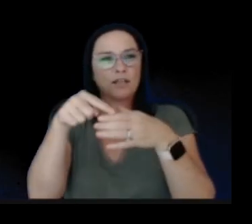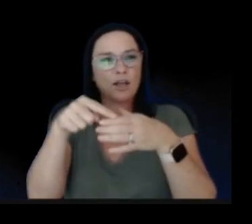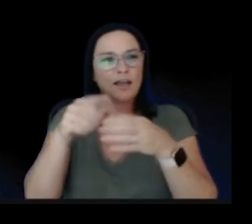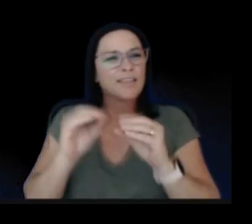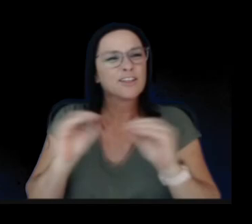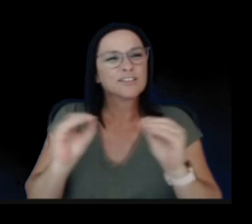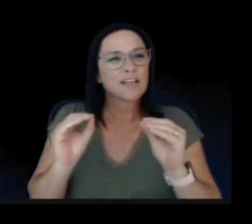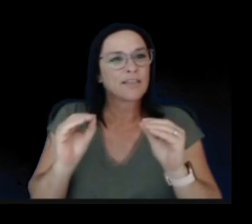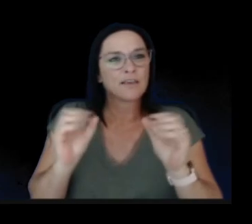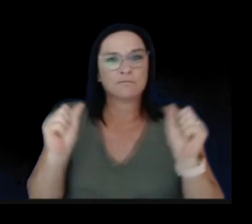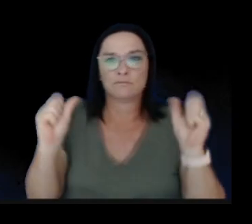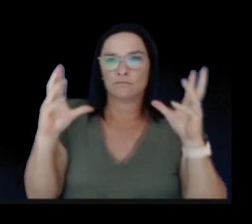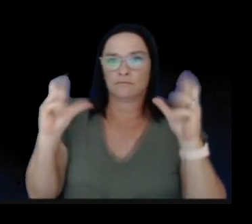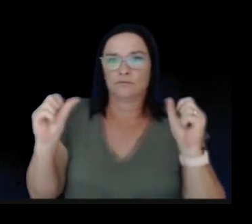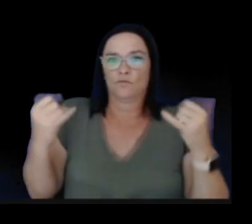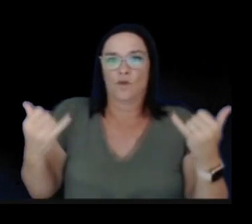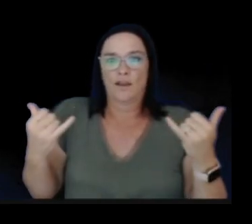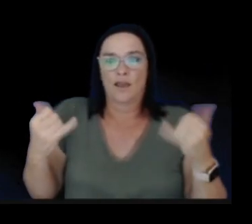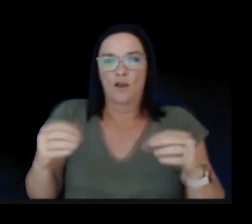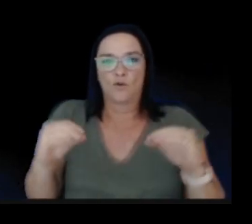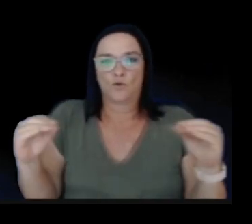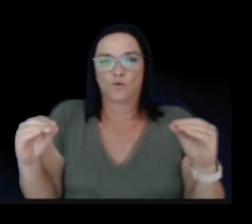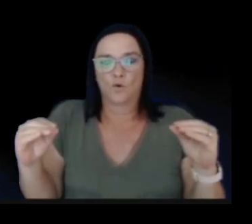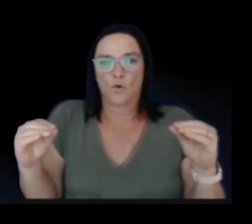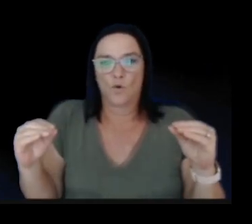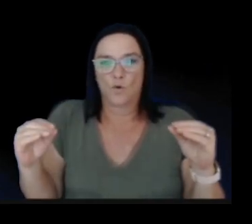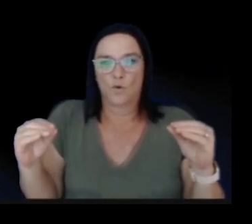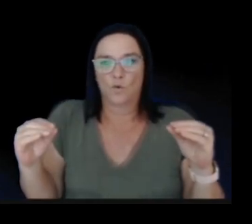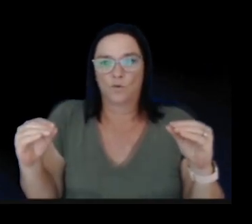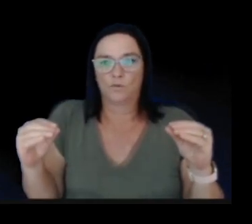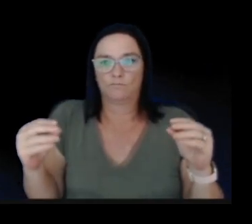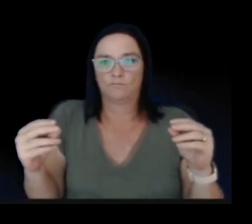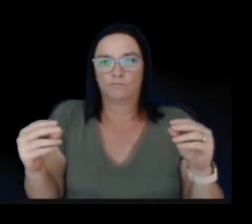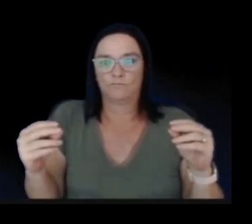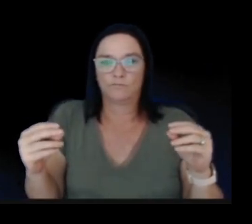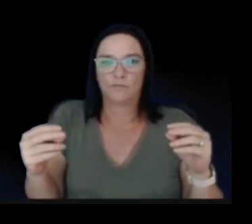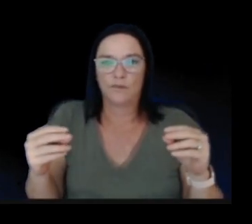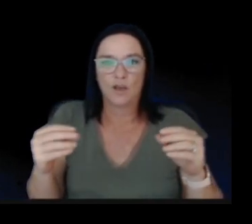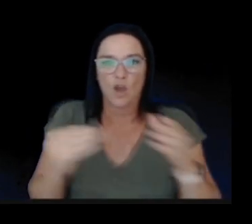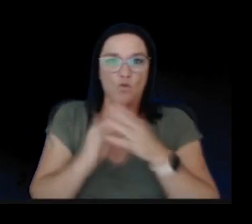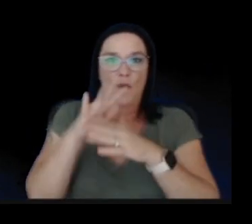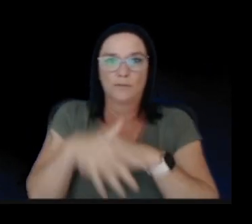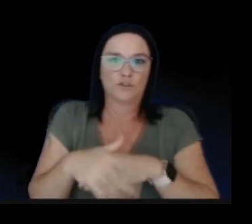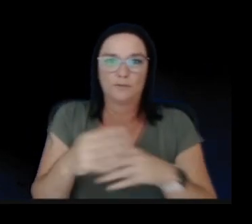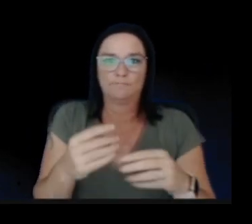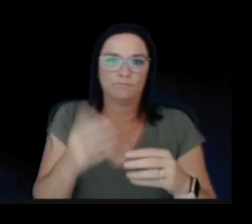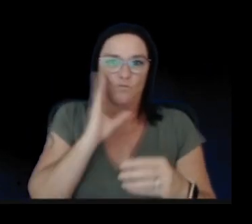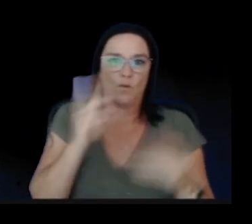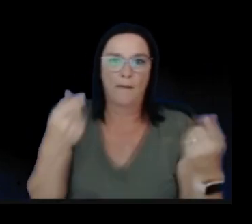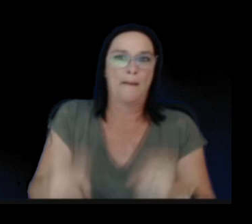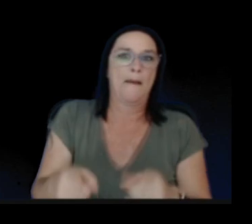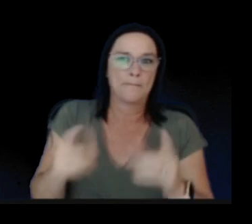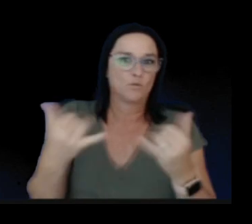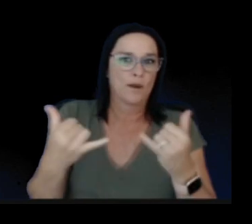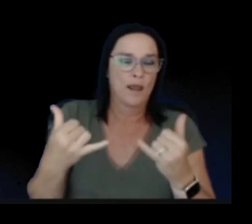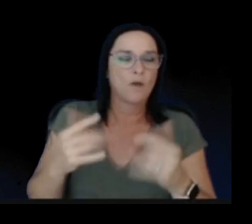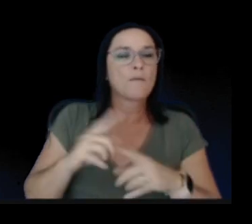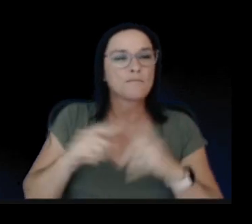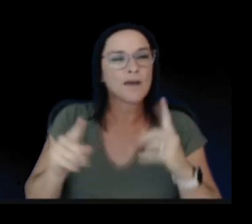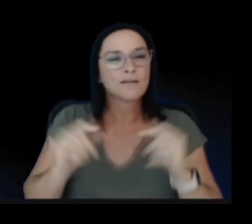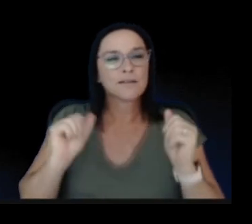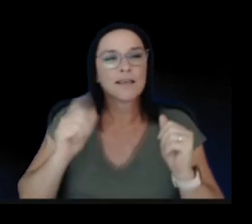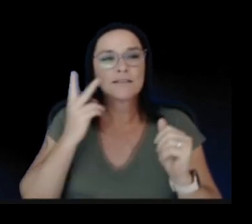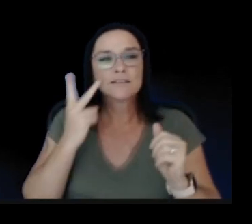There's no buildup to any imminent eruption, but it is interesting to note this uptick in activity